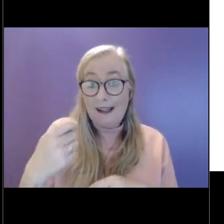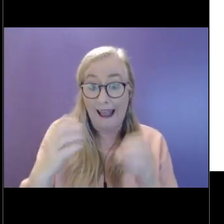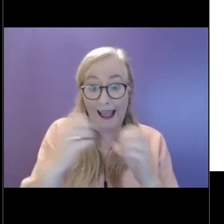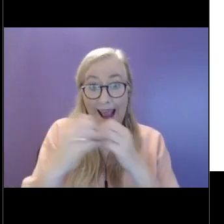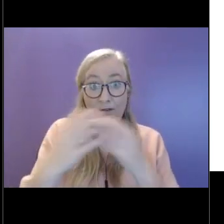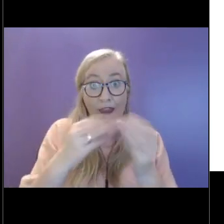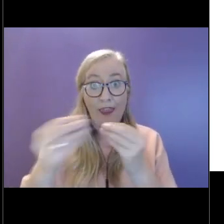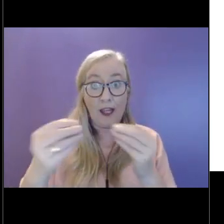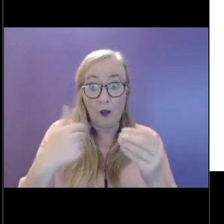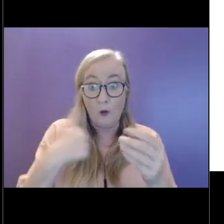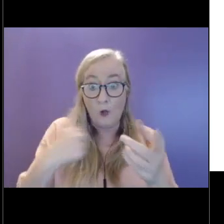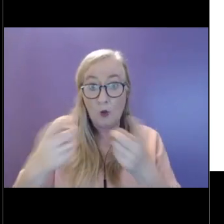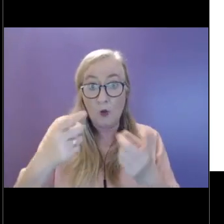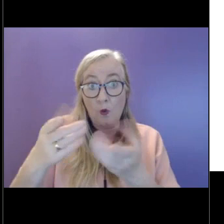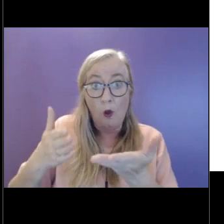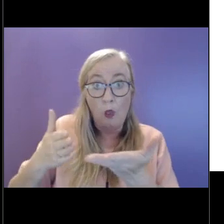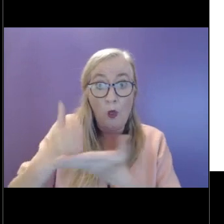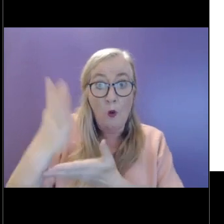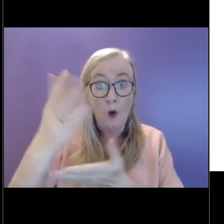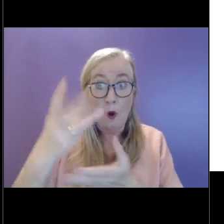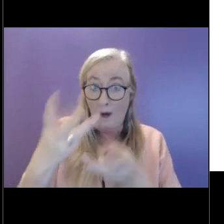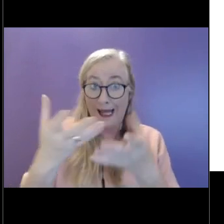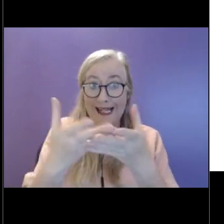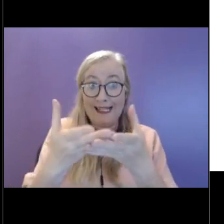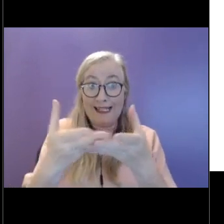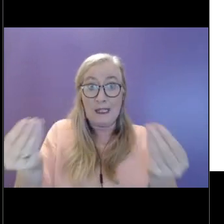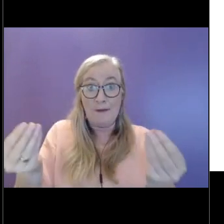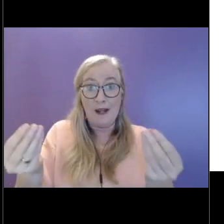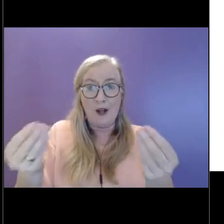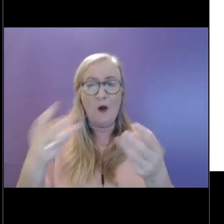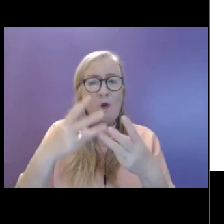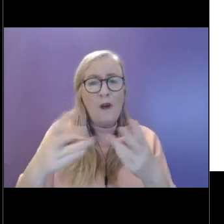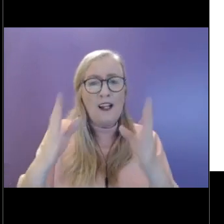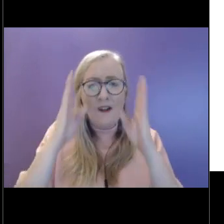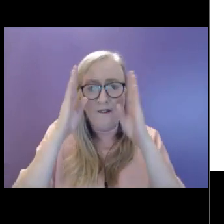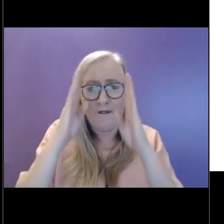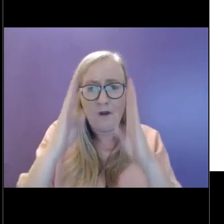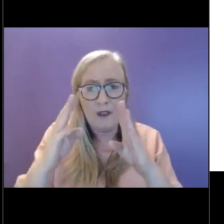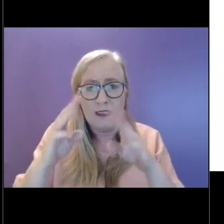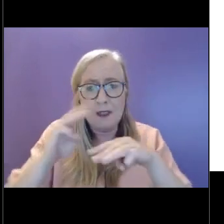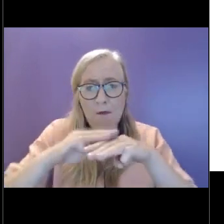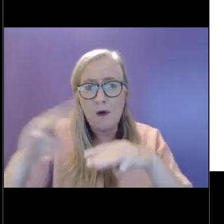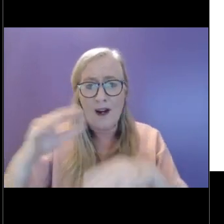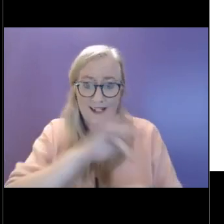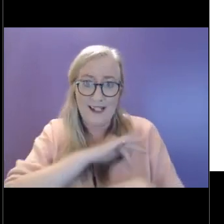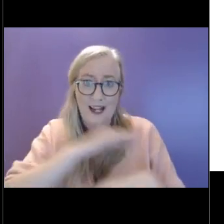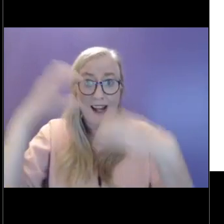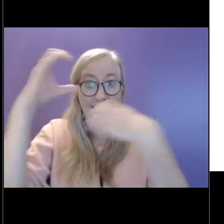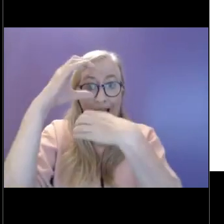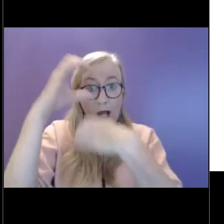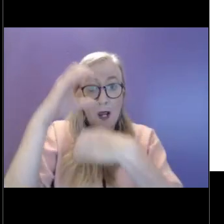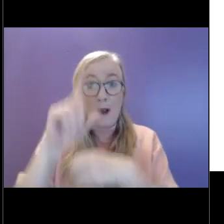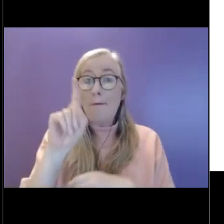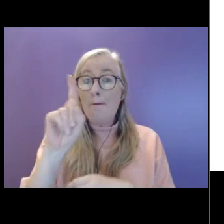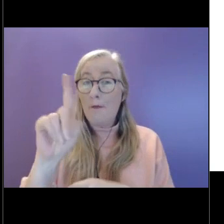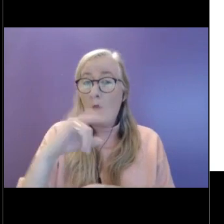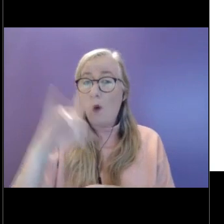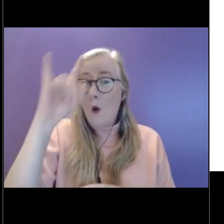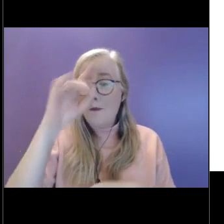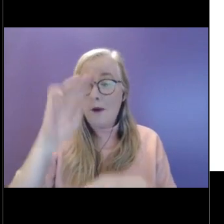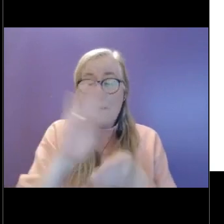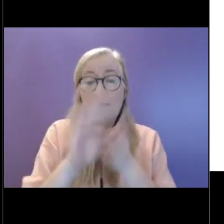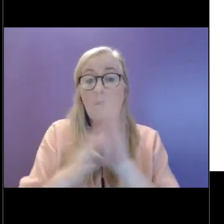disappear when we start to focus more on self-care. But what we are hoping for is that we get a bit clearer